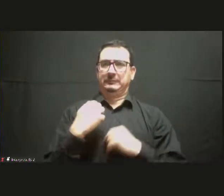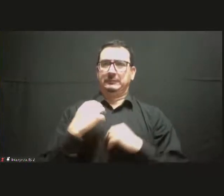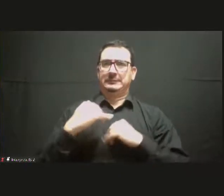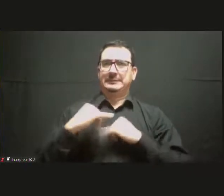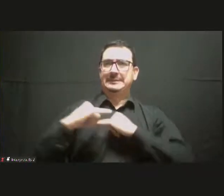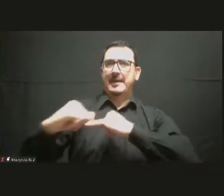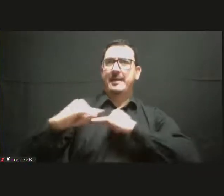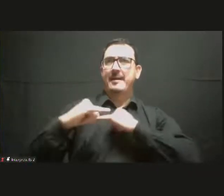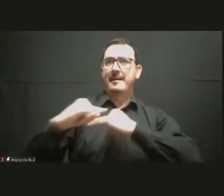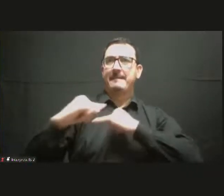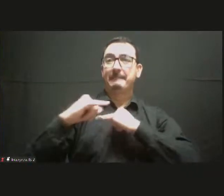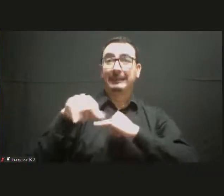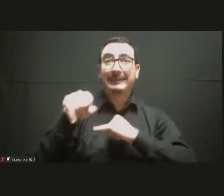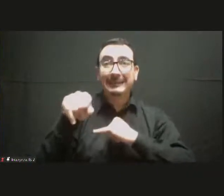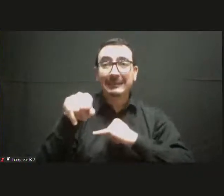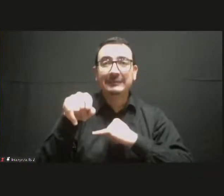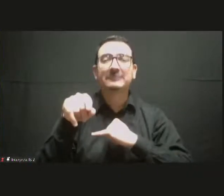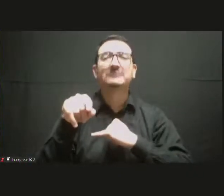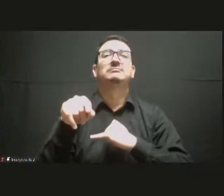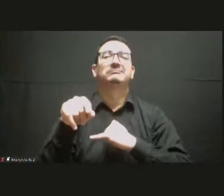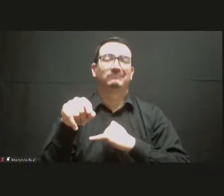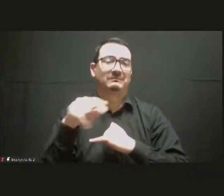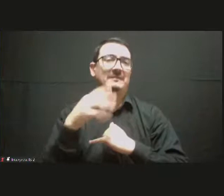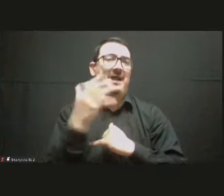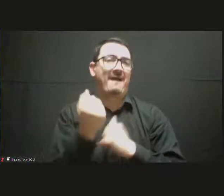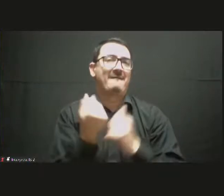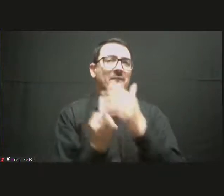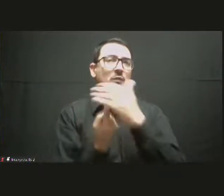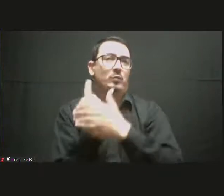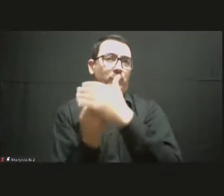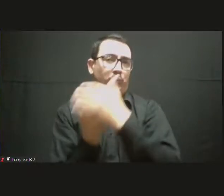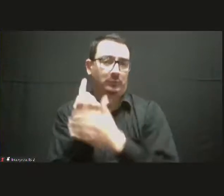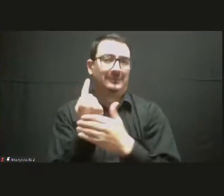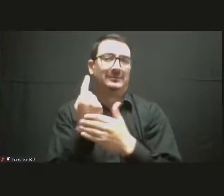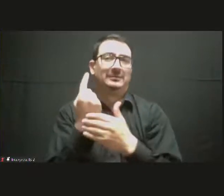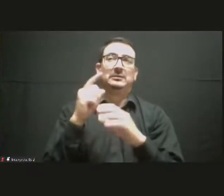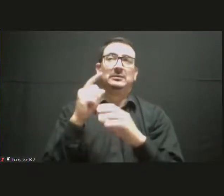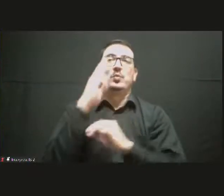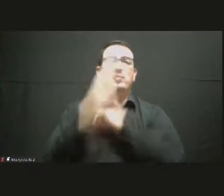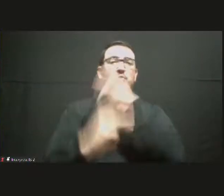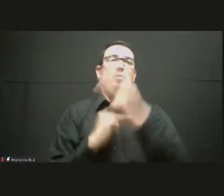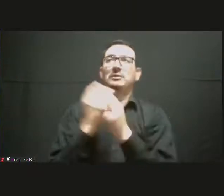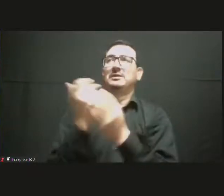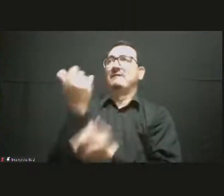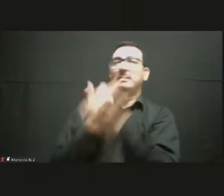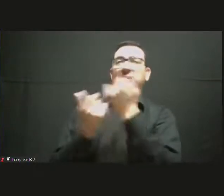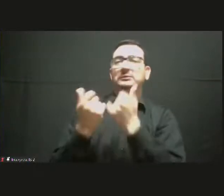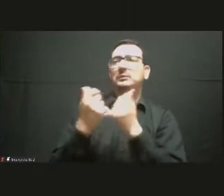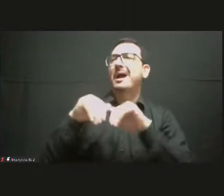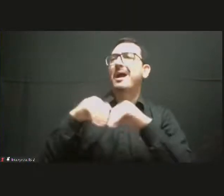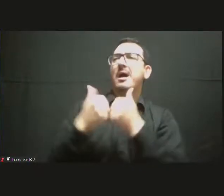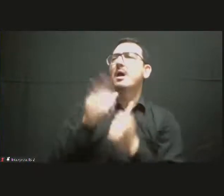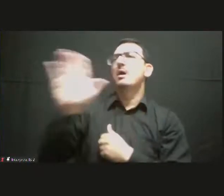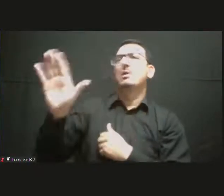Africa. It is not just crises, conflict and catastrophe, but it really is a country of opportunity,